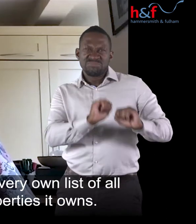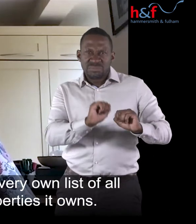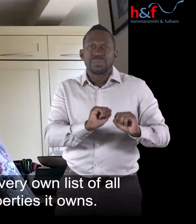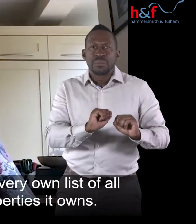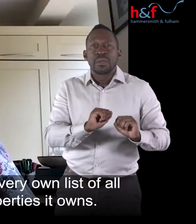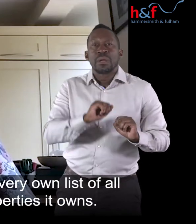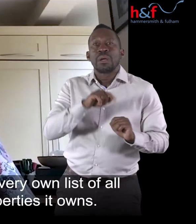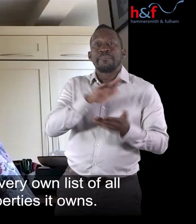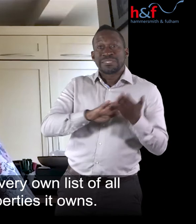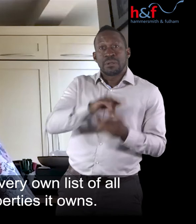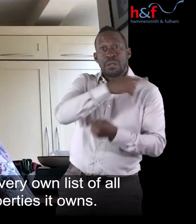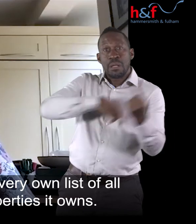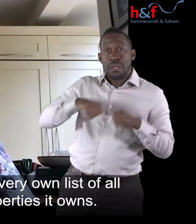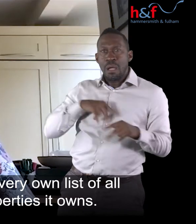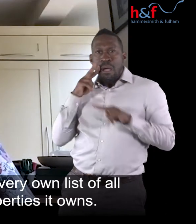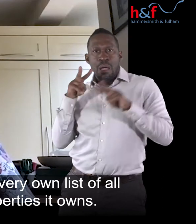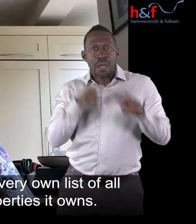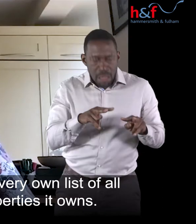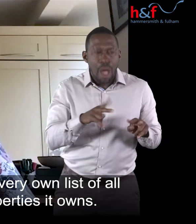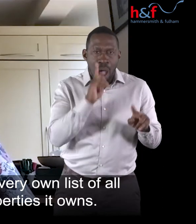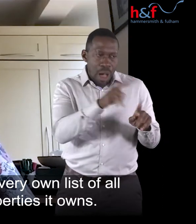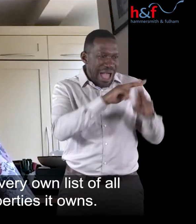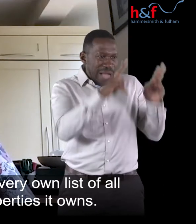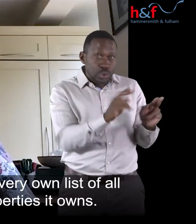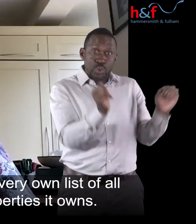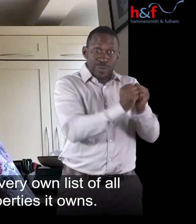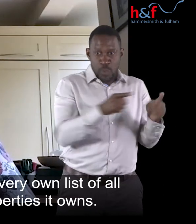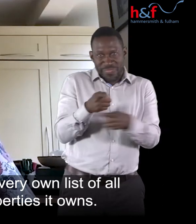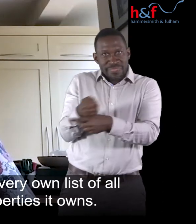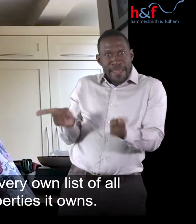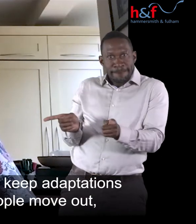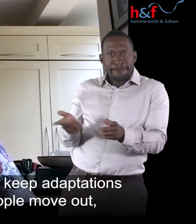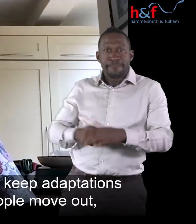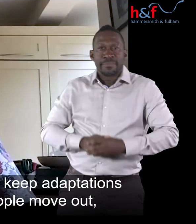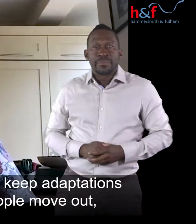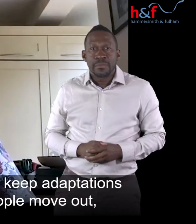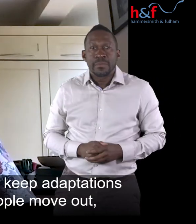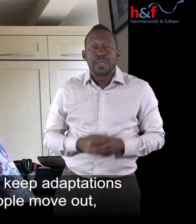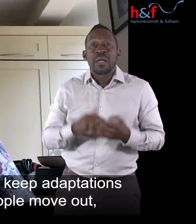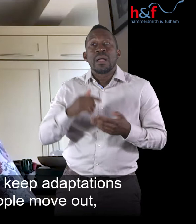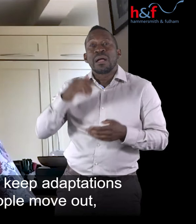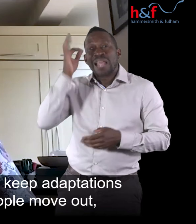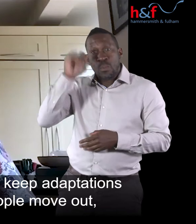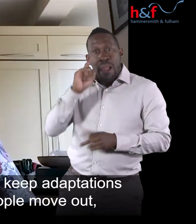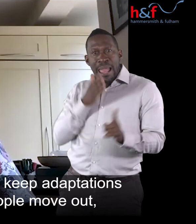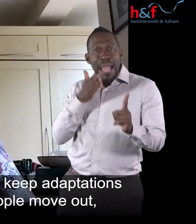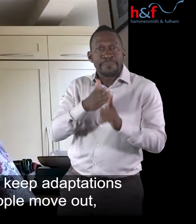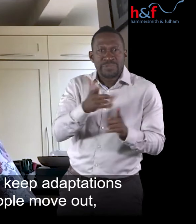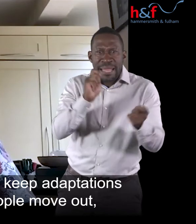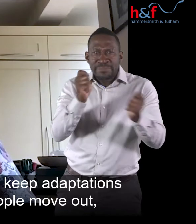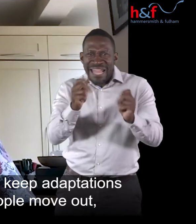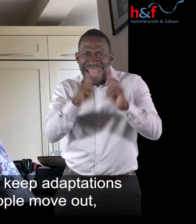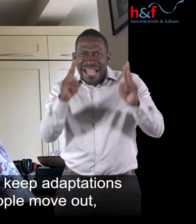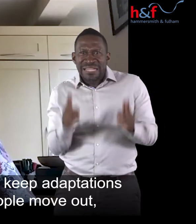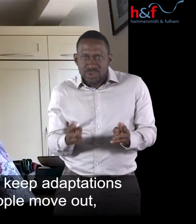lists of all the accessible property it owns. The Council will aim to